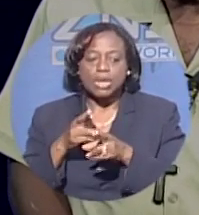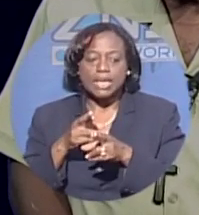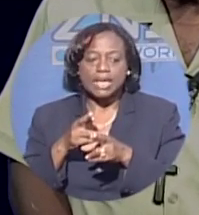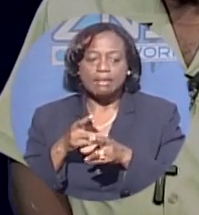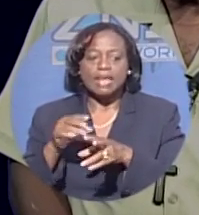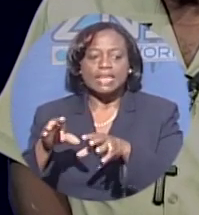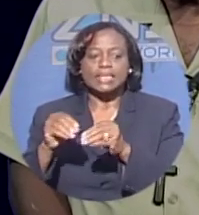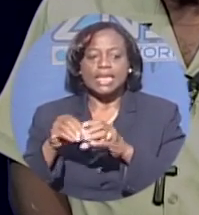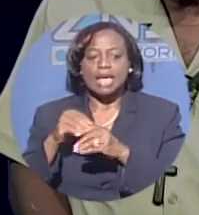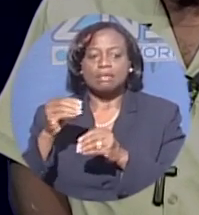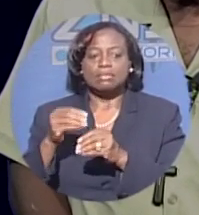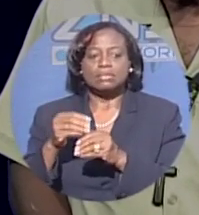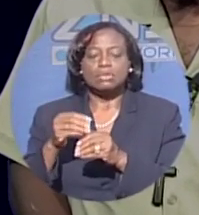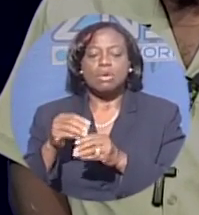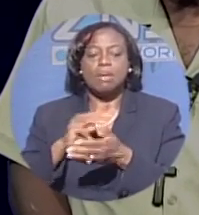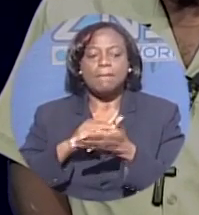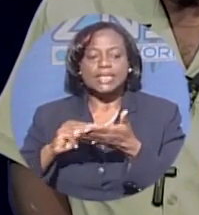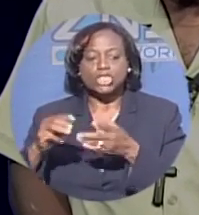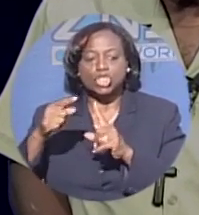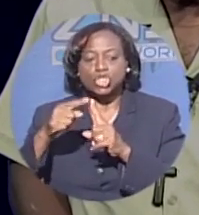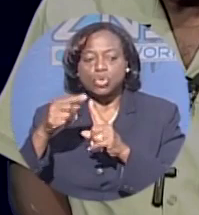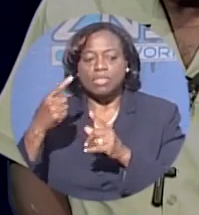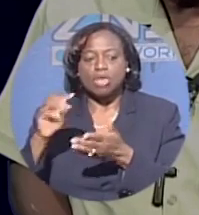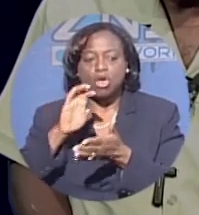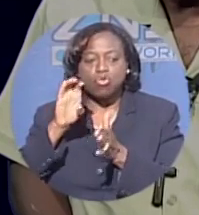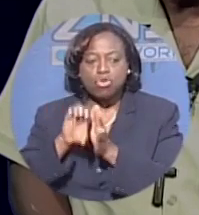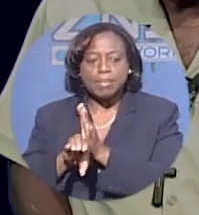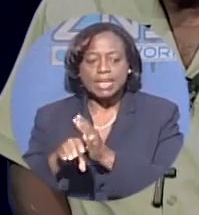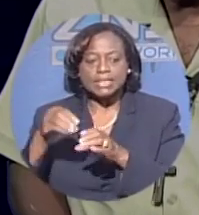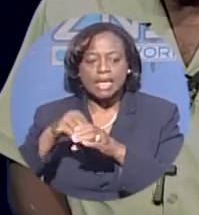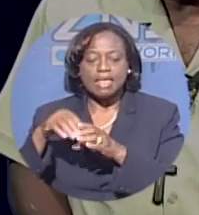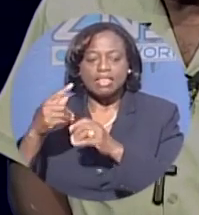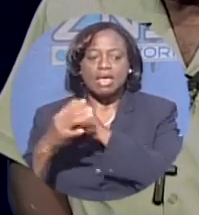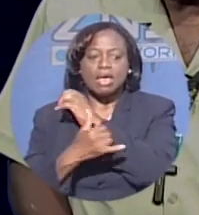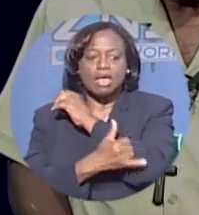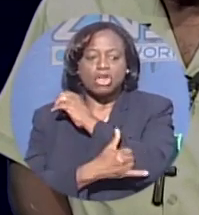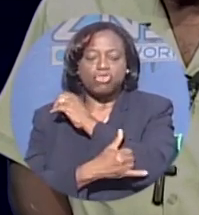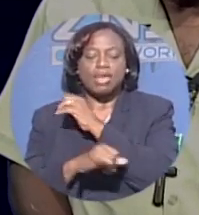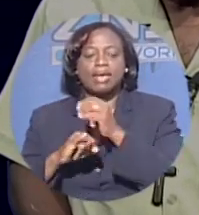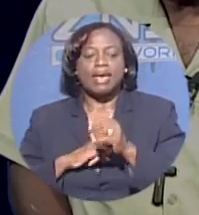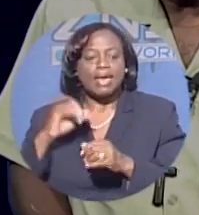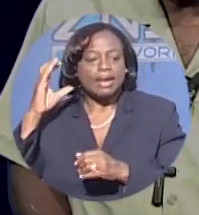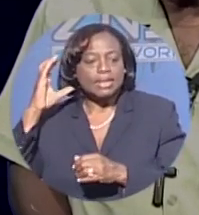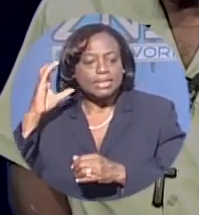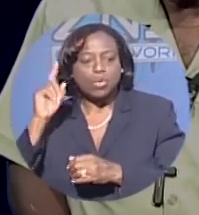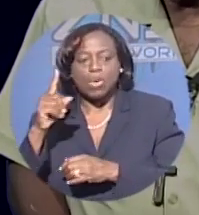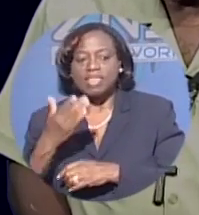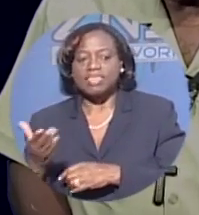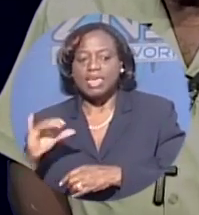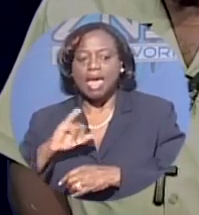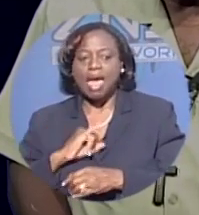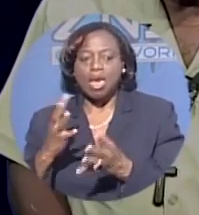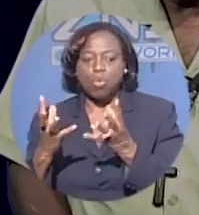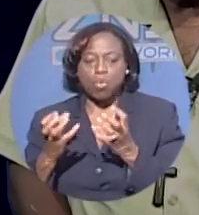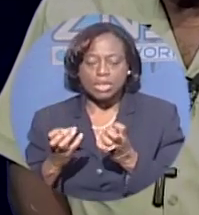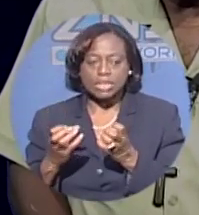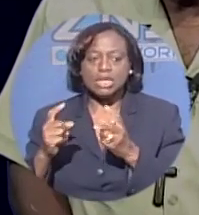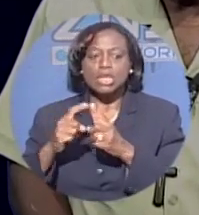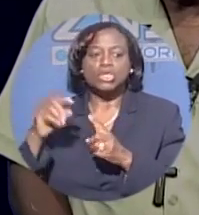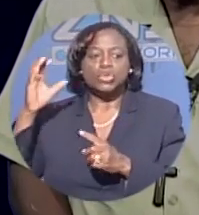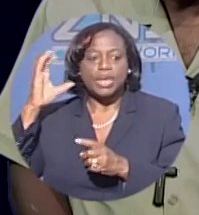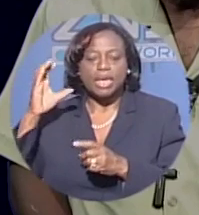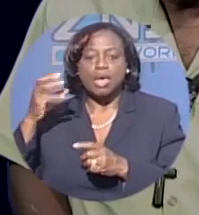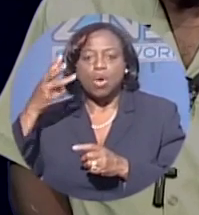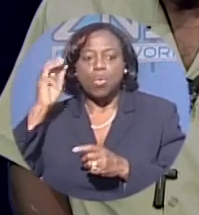to the criminals in our country. I listened and the one thing I wanted to hear